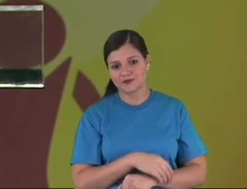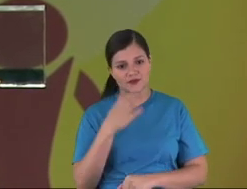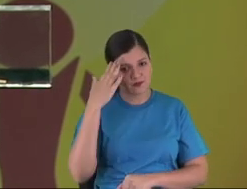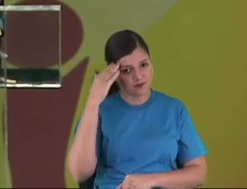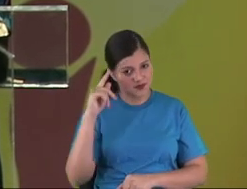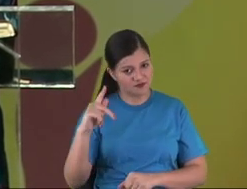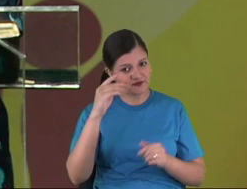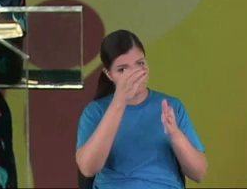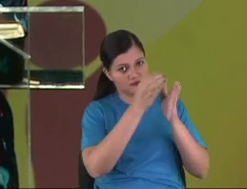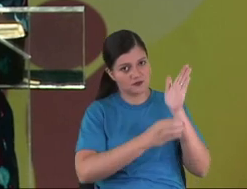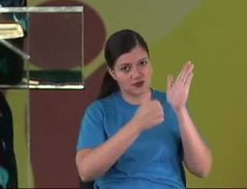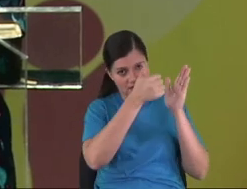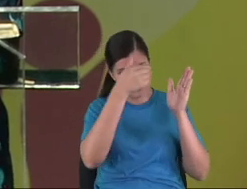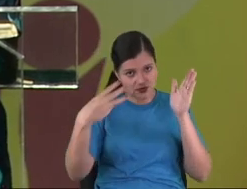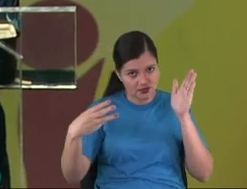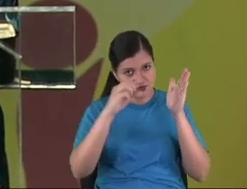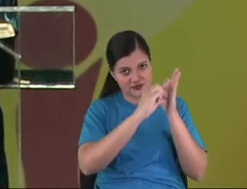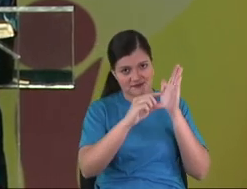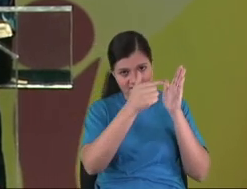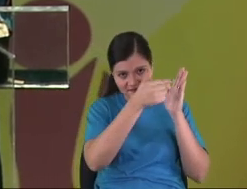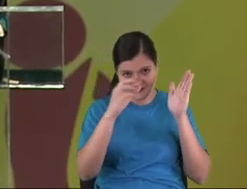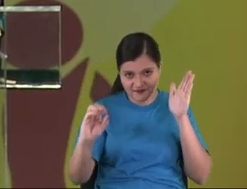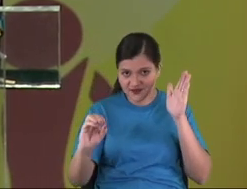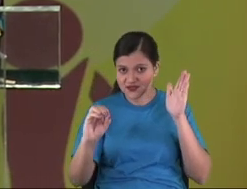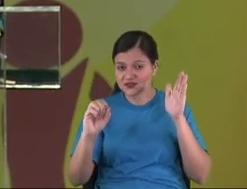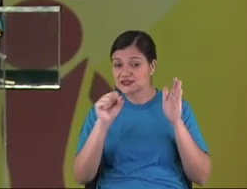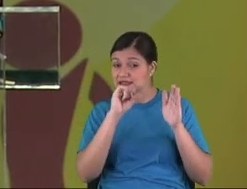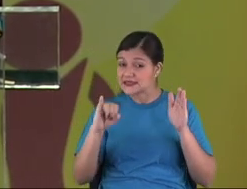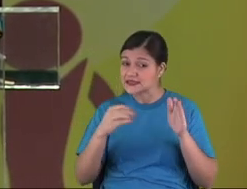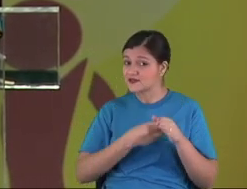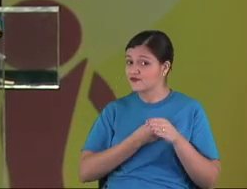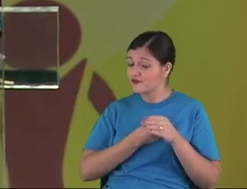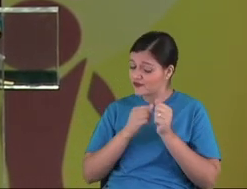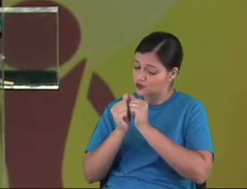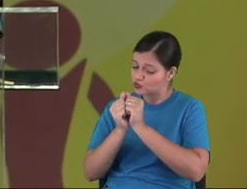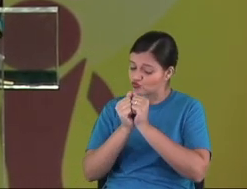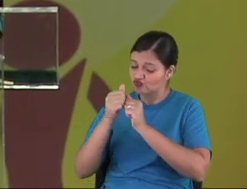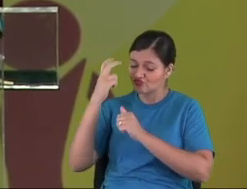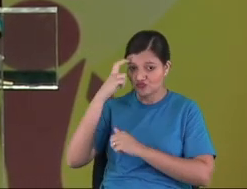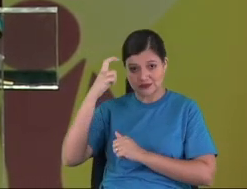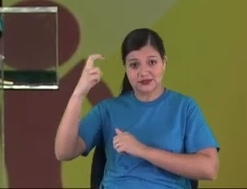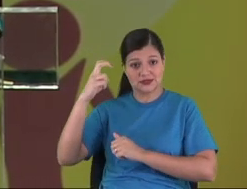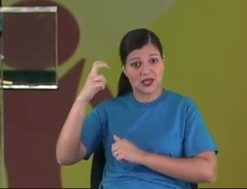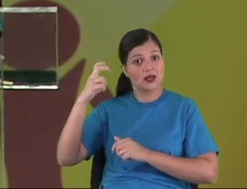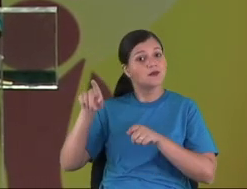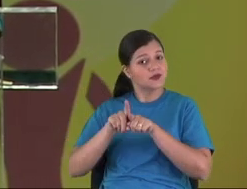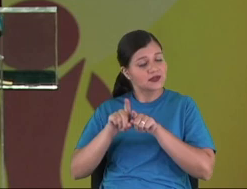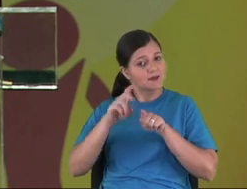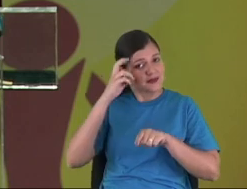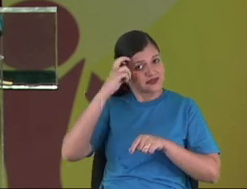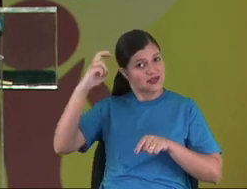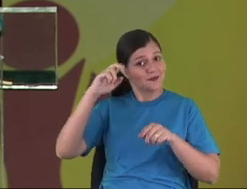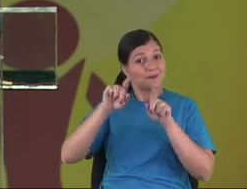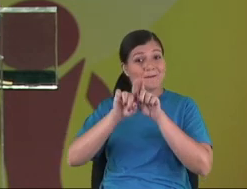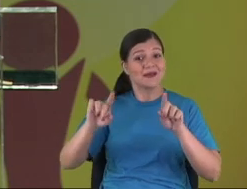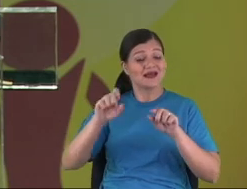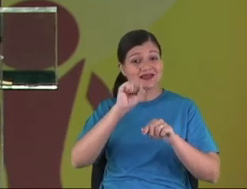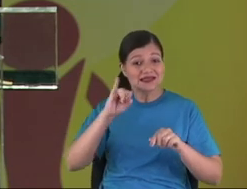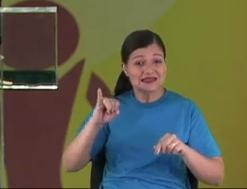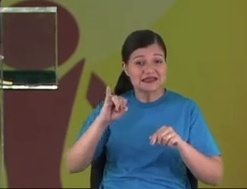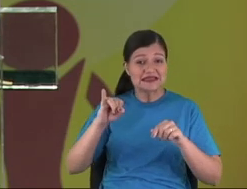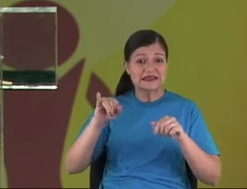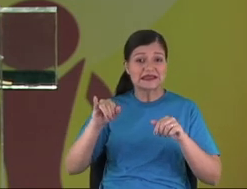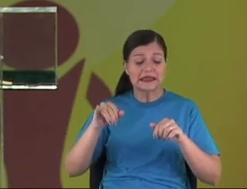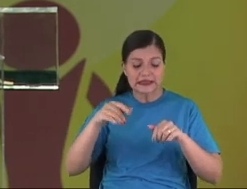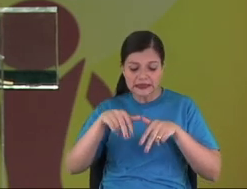Proverbs 13, 23, walk with the wise people, you'll be wise. Walk with the